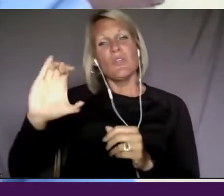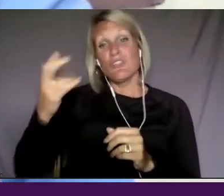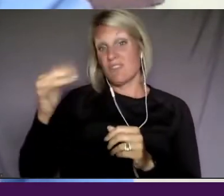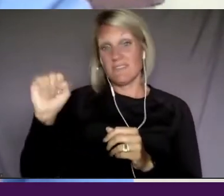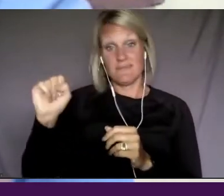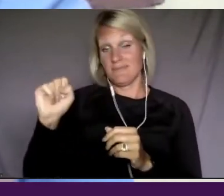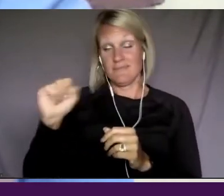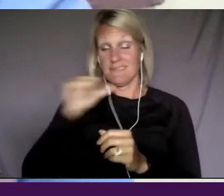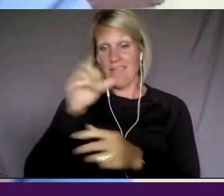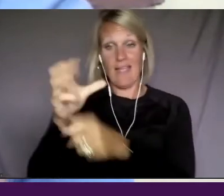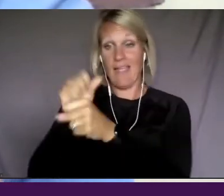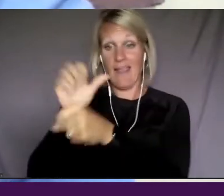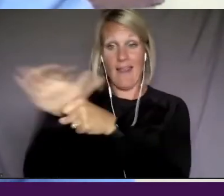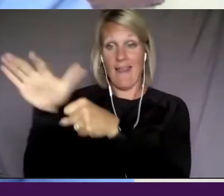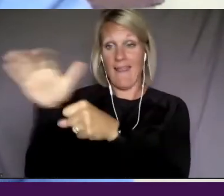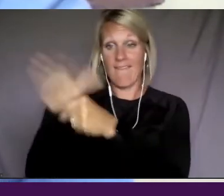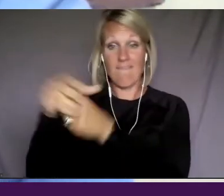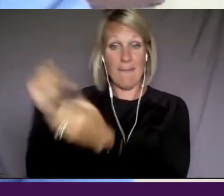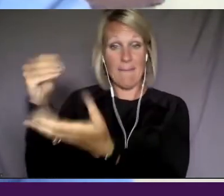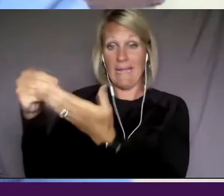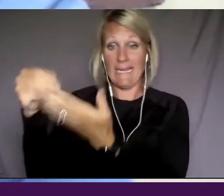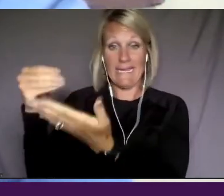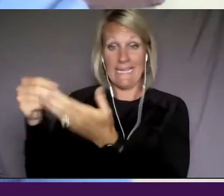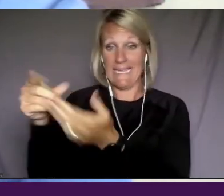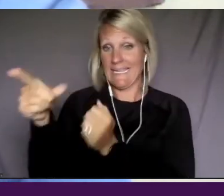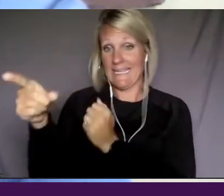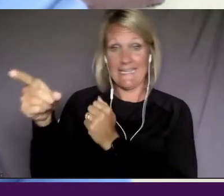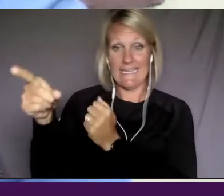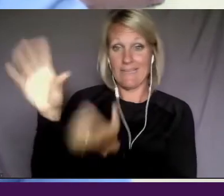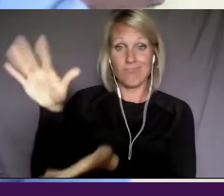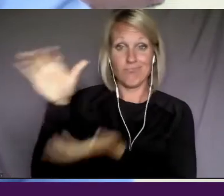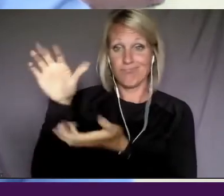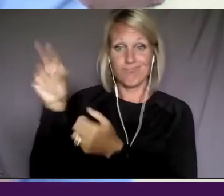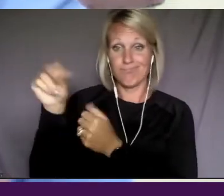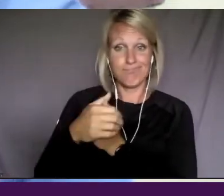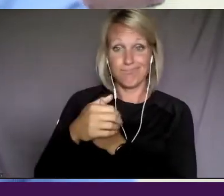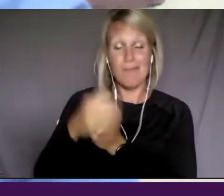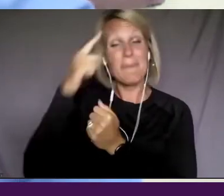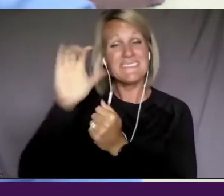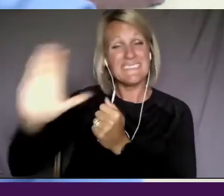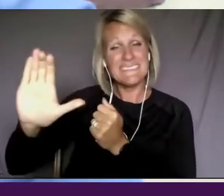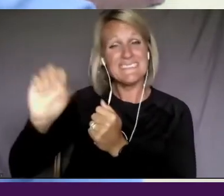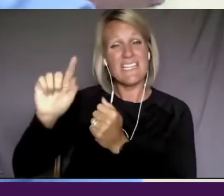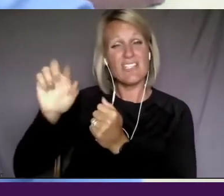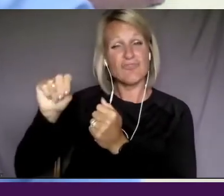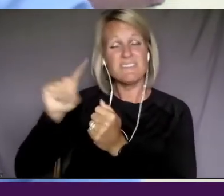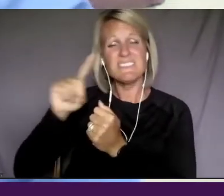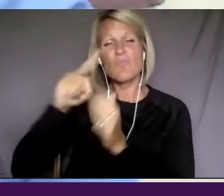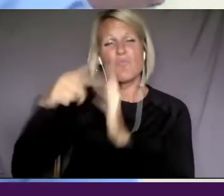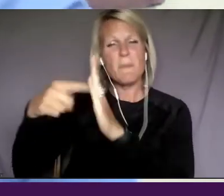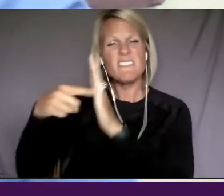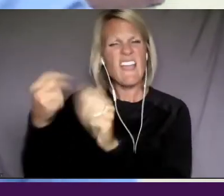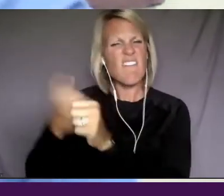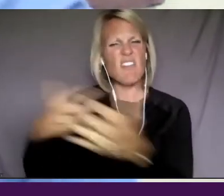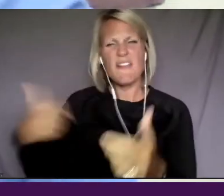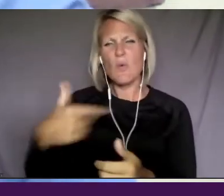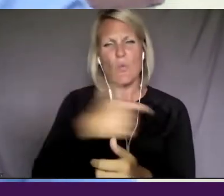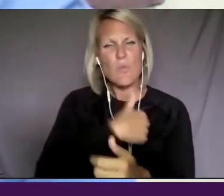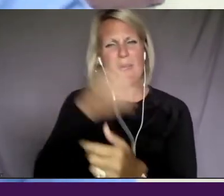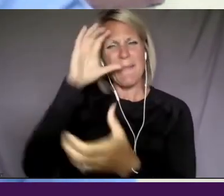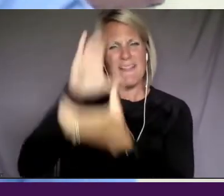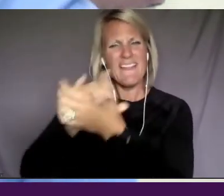Because, uh, his station stands for everything we stand for. And so, uh,